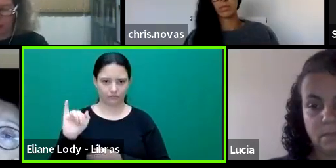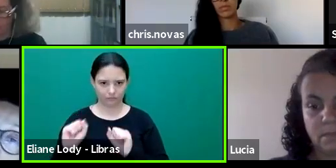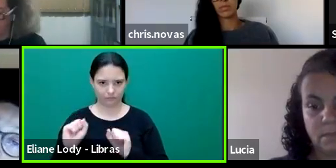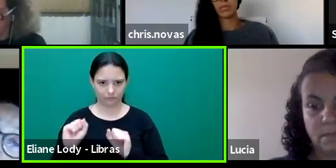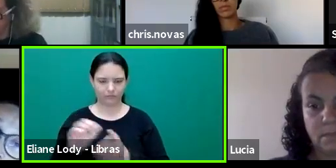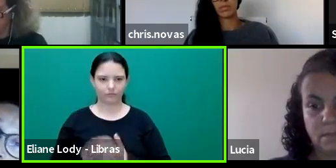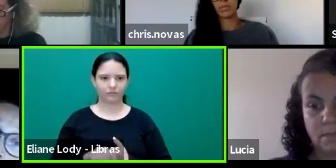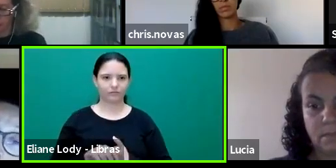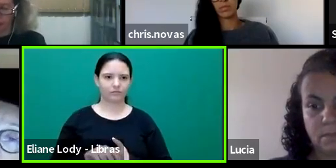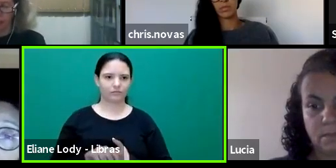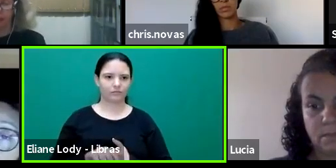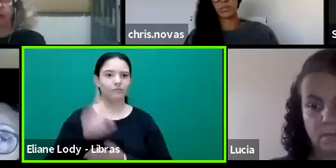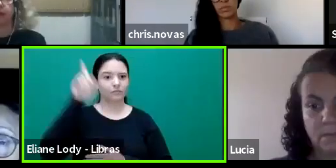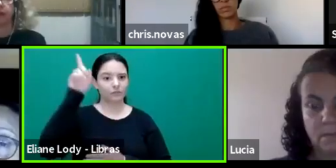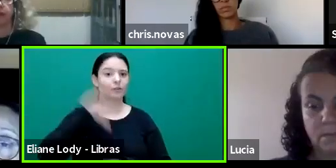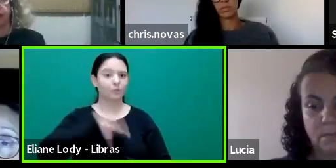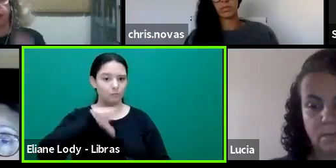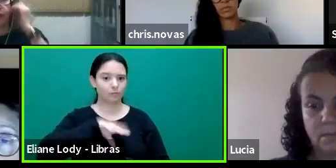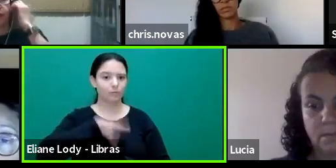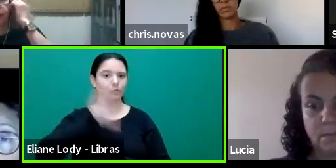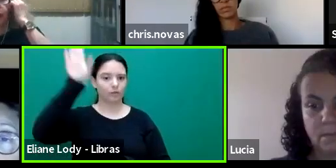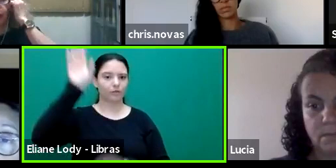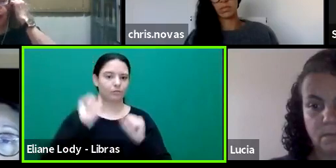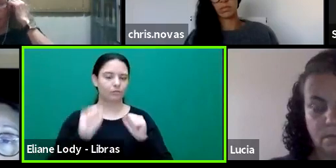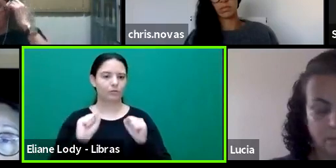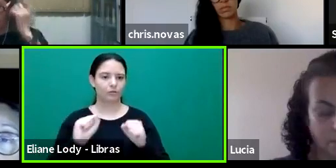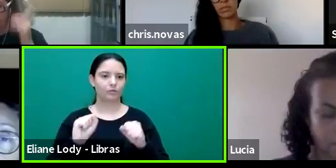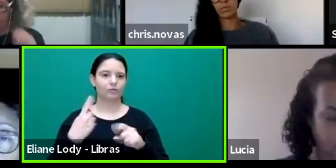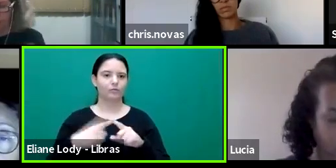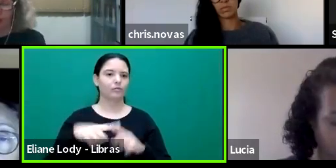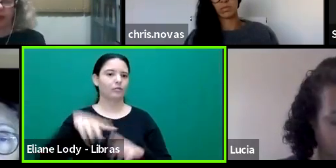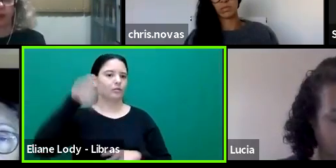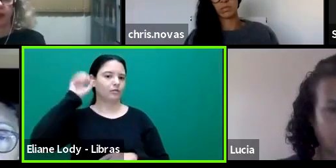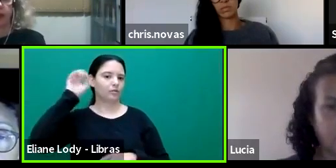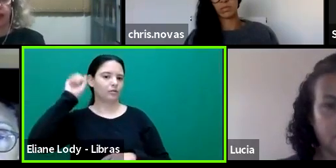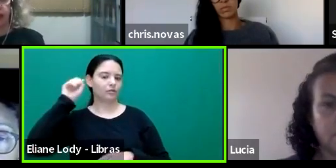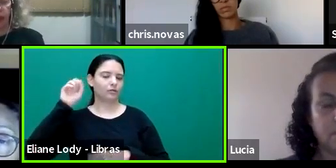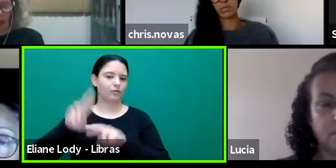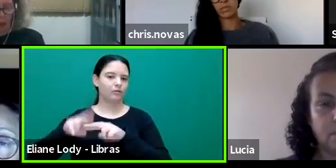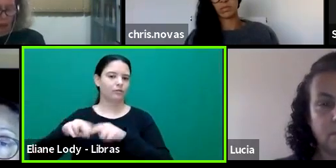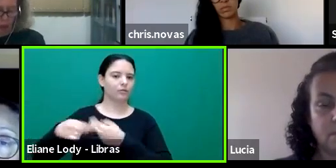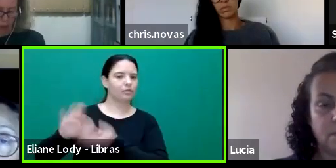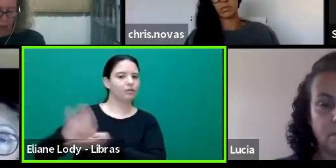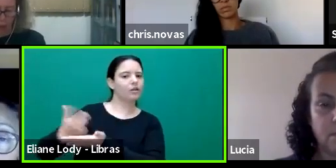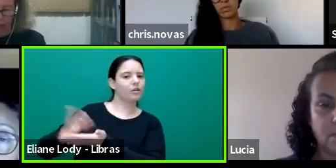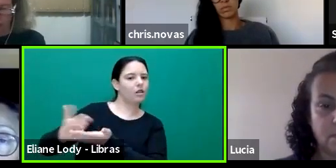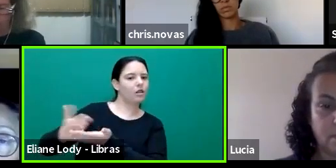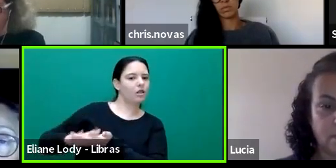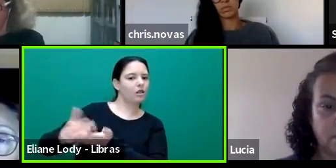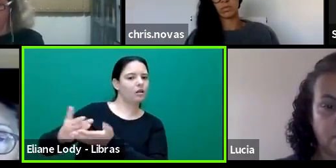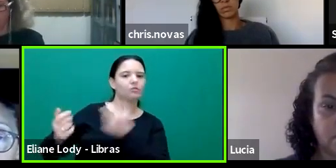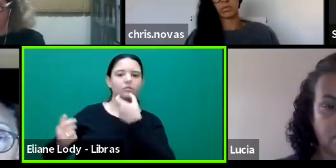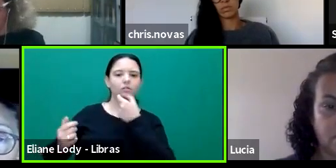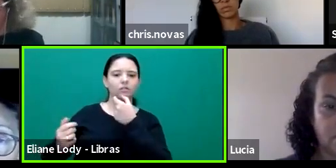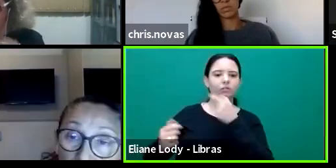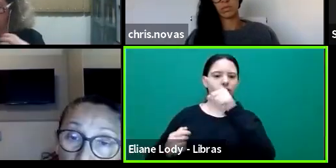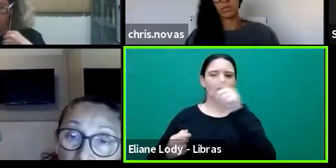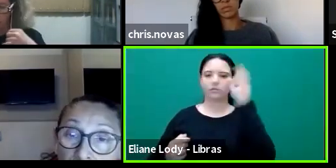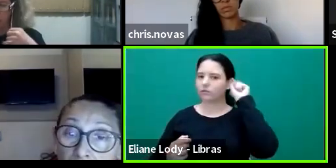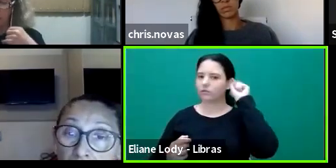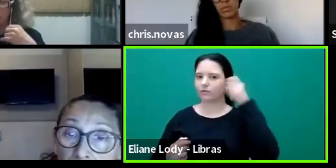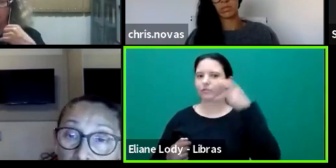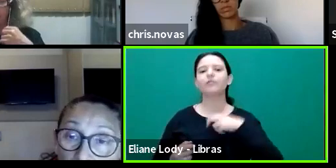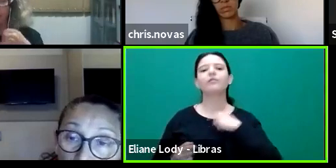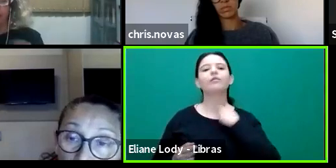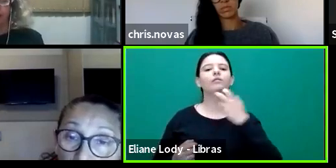Okay. you can do in Portuguese, Sarah, because he will hear by the interpreters. So you say that he is not your